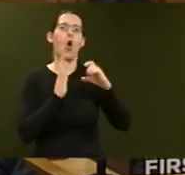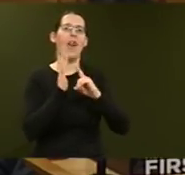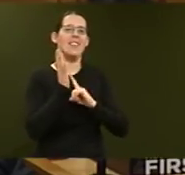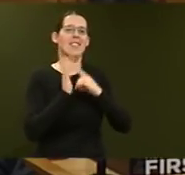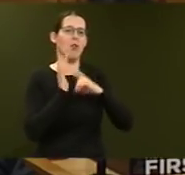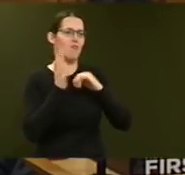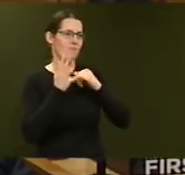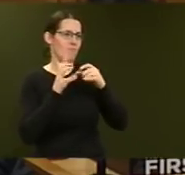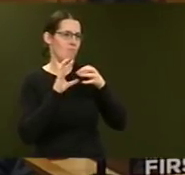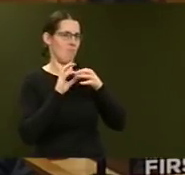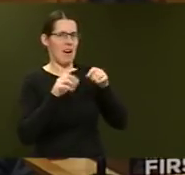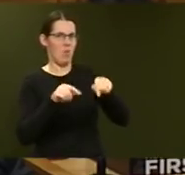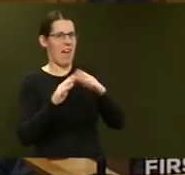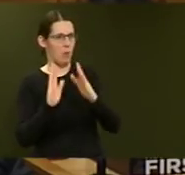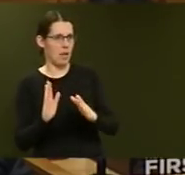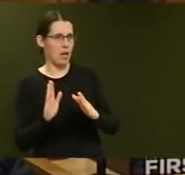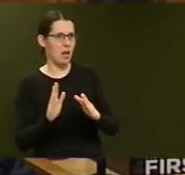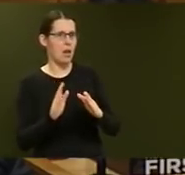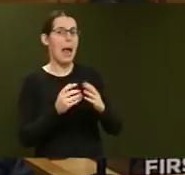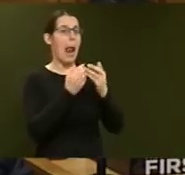who's taken her place while she's temporarily overseas, I think,